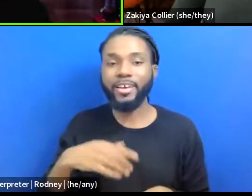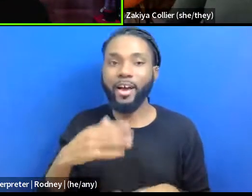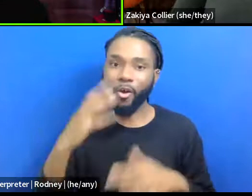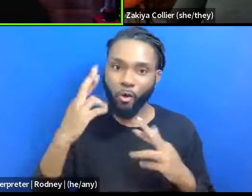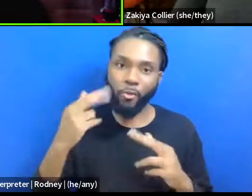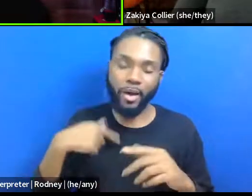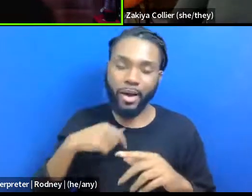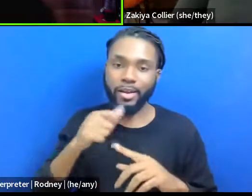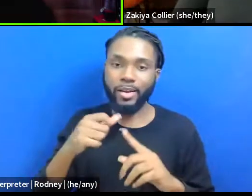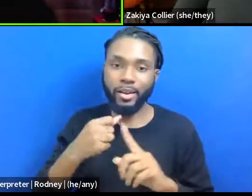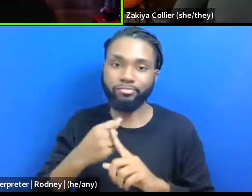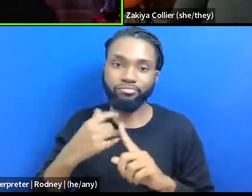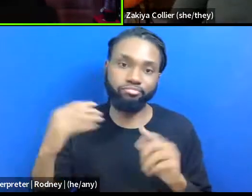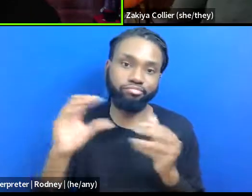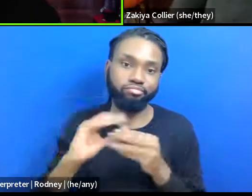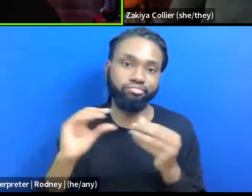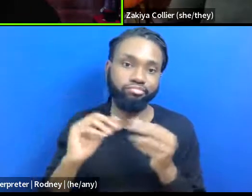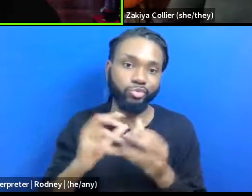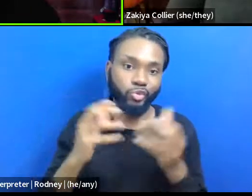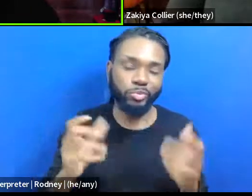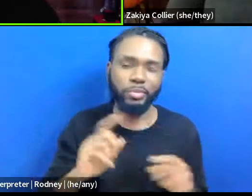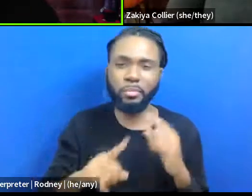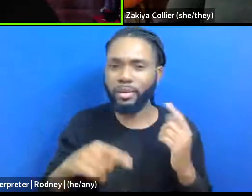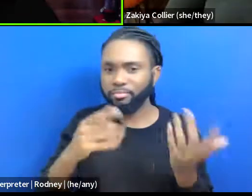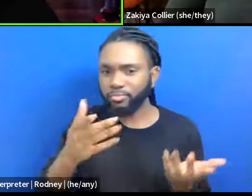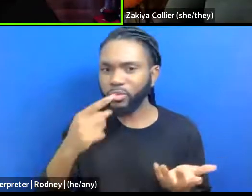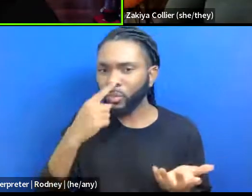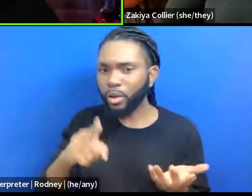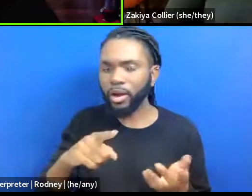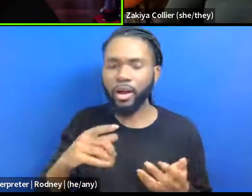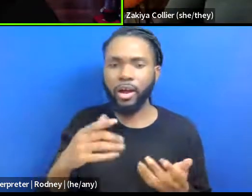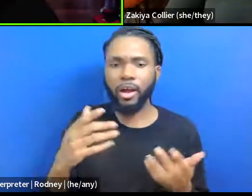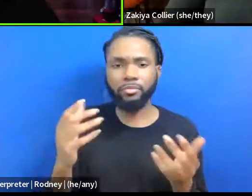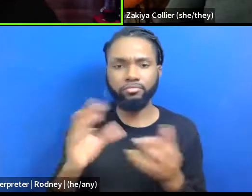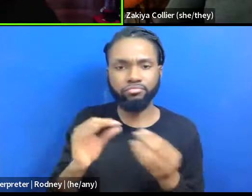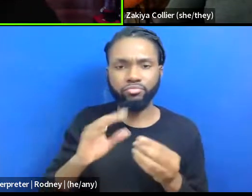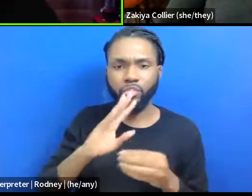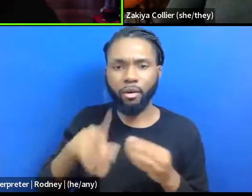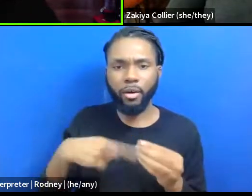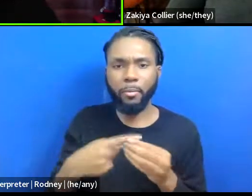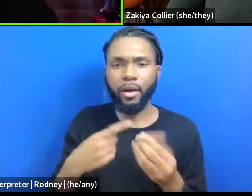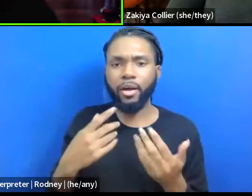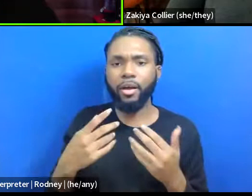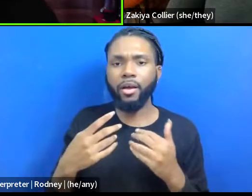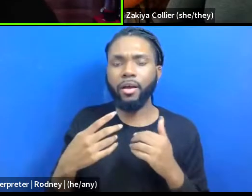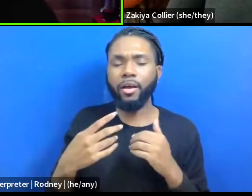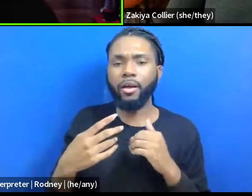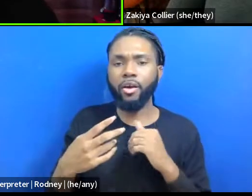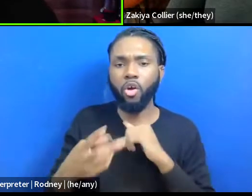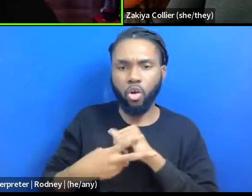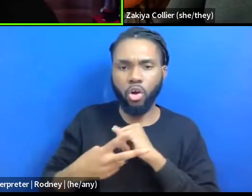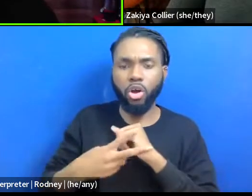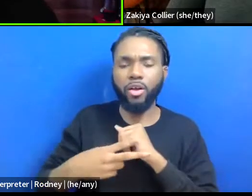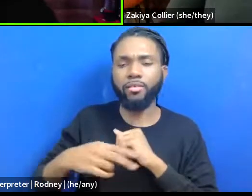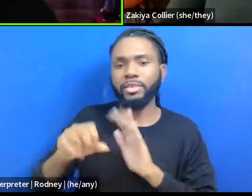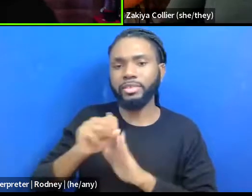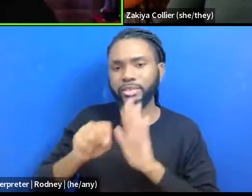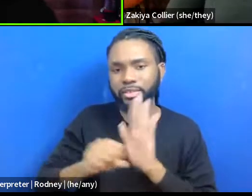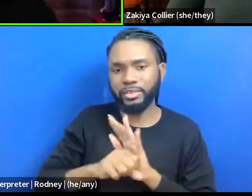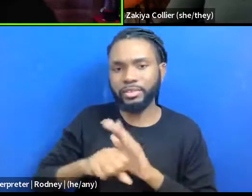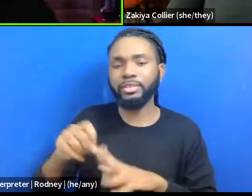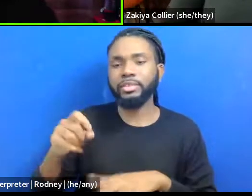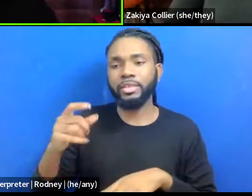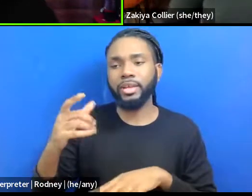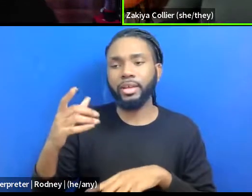didn't go off too much, but just if you wouldn't mind talking to us about archiving say state sanctioned violence against black people.